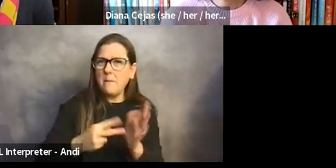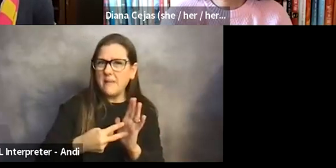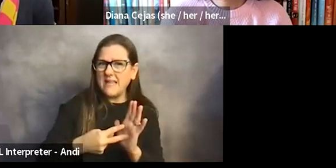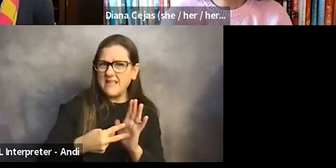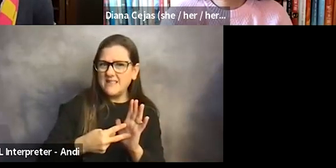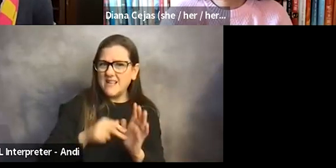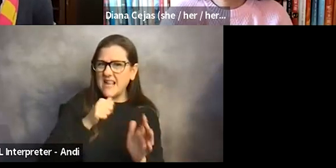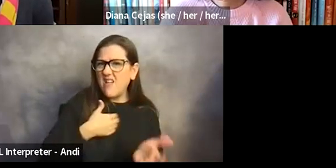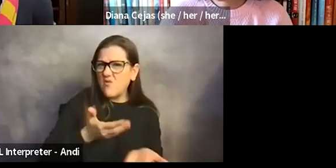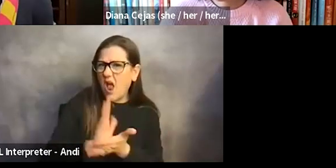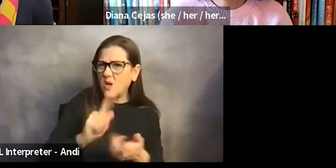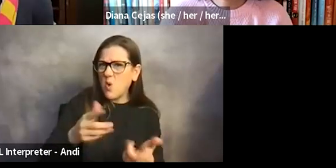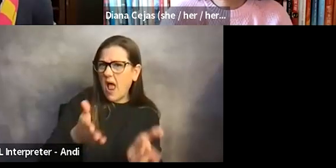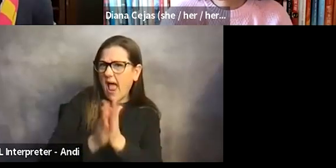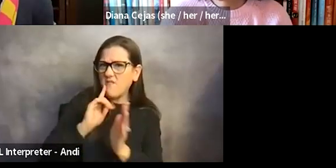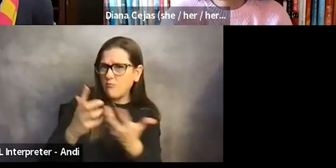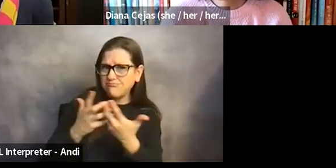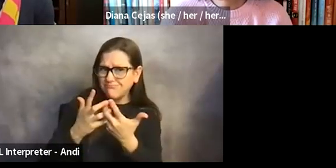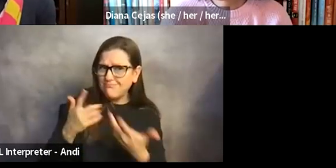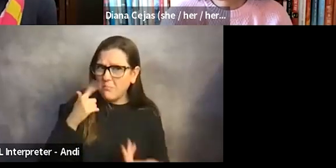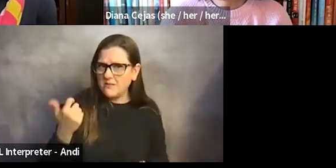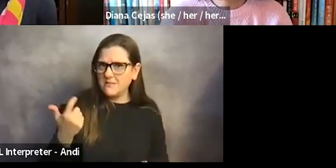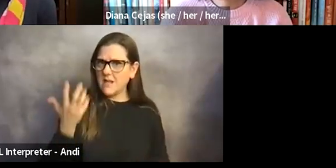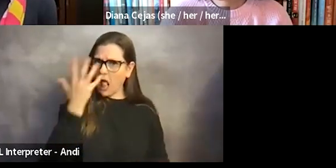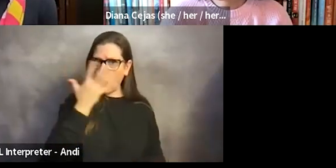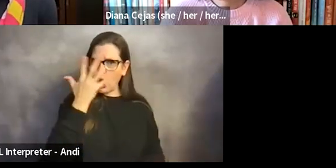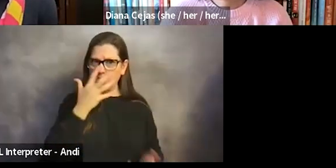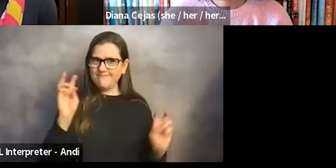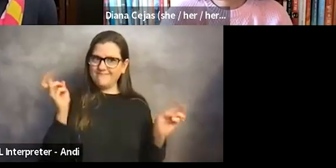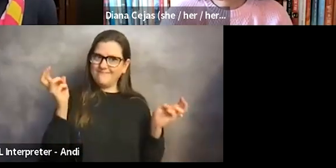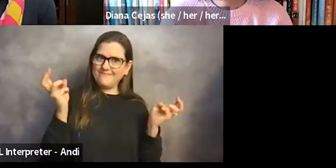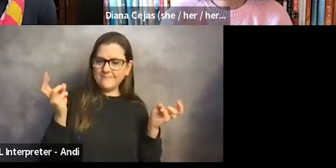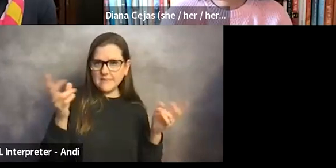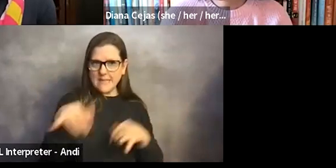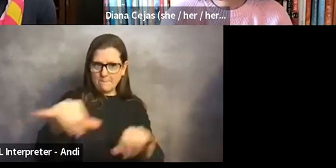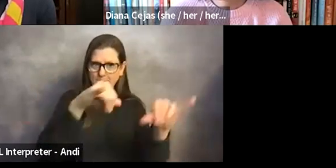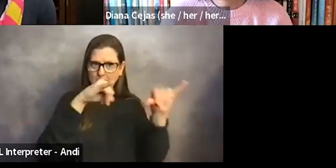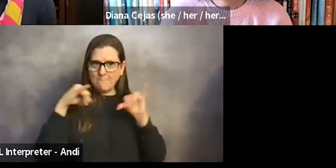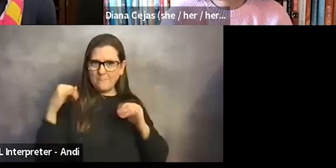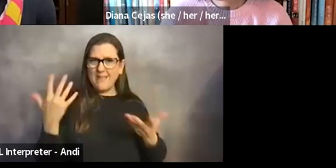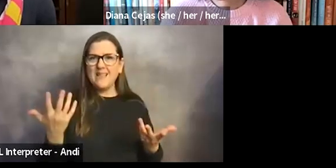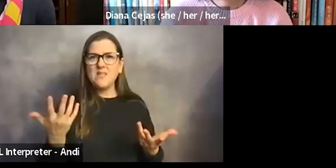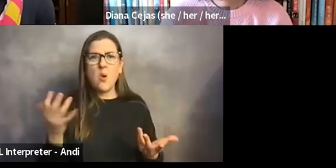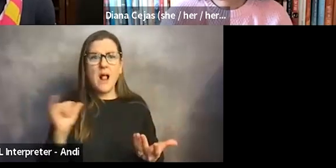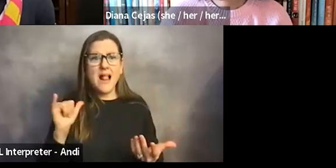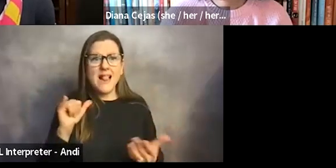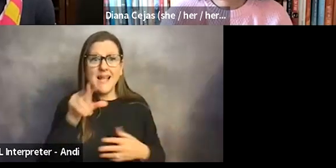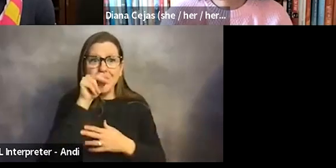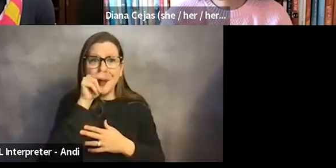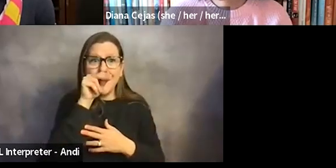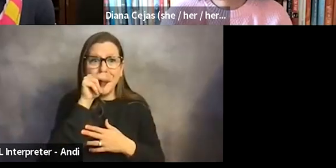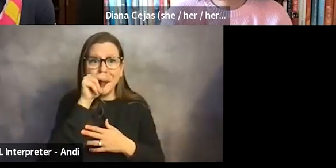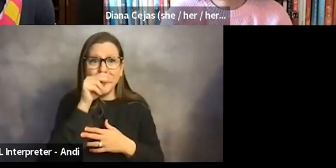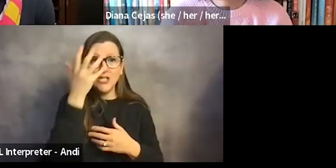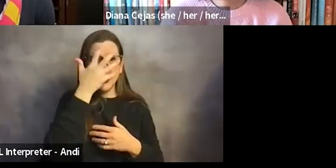have any right to ask for anything else, because I looked like most people. And it was like a duck, you know, on the surface, I looked like okay,